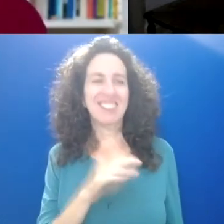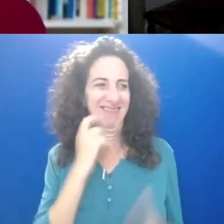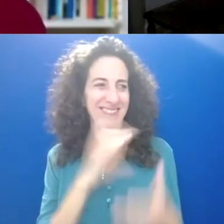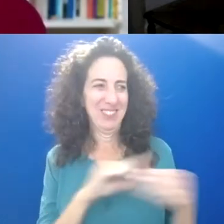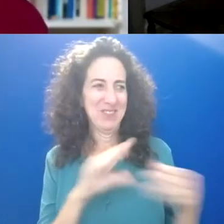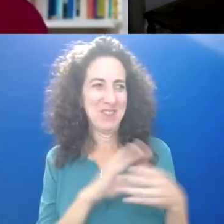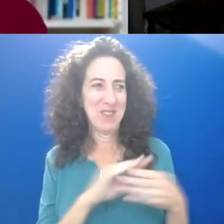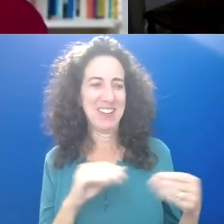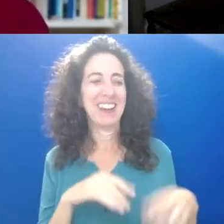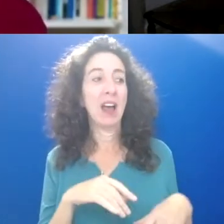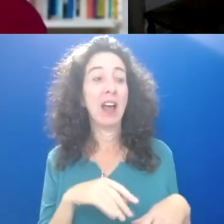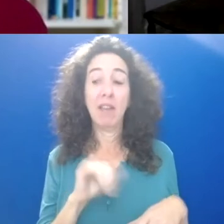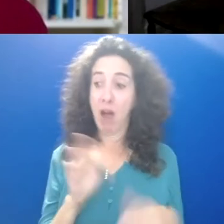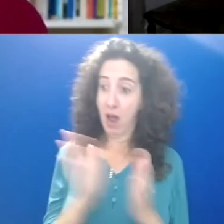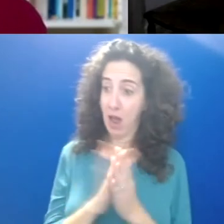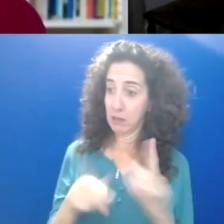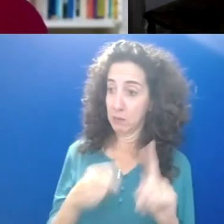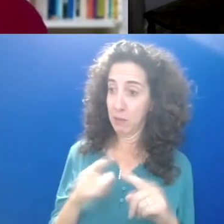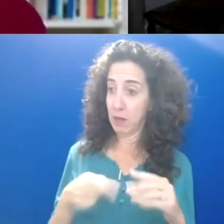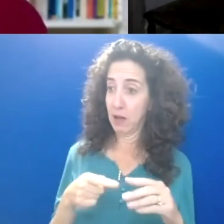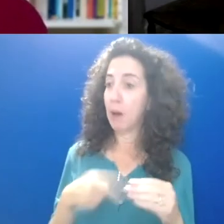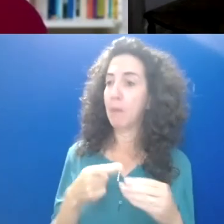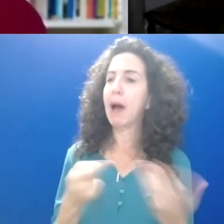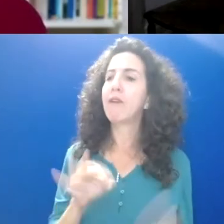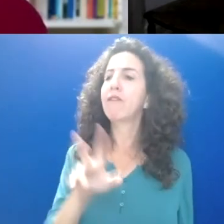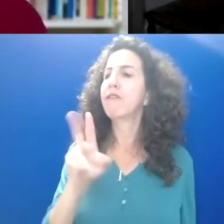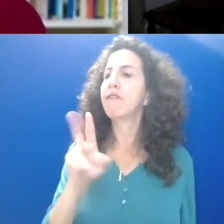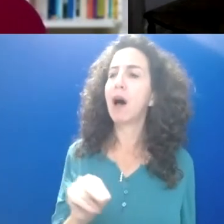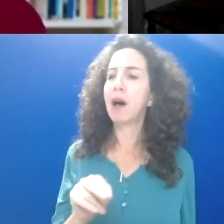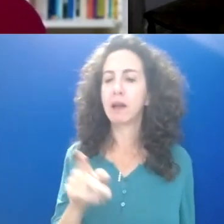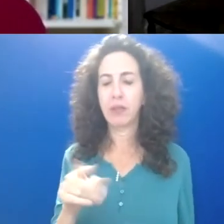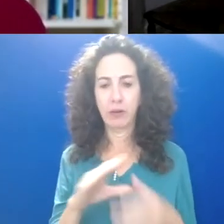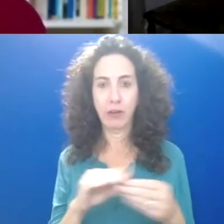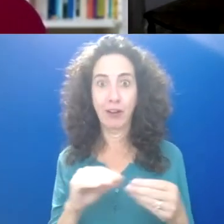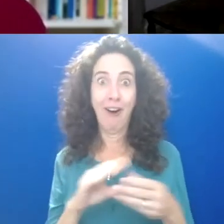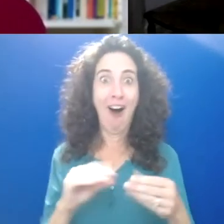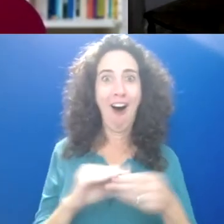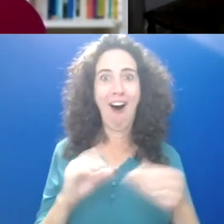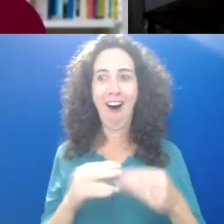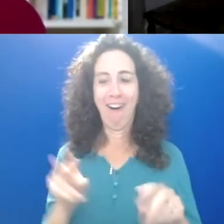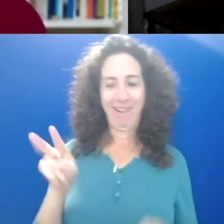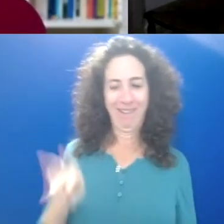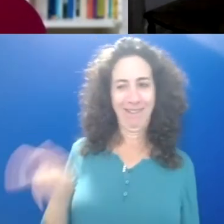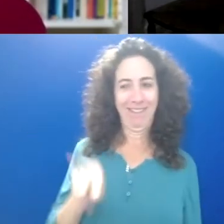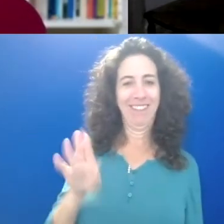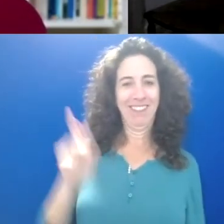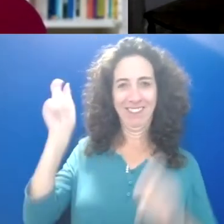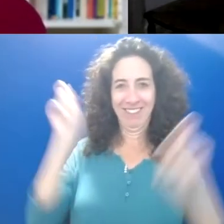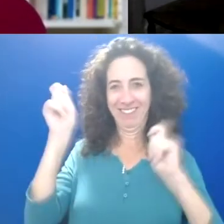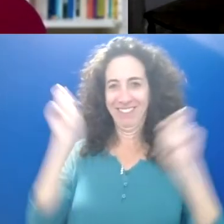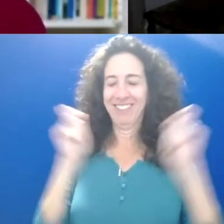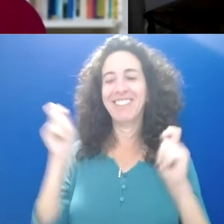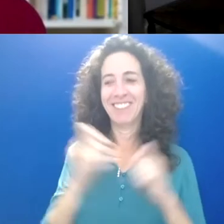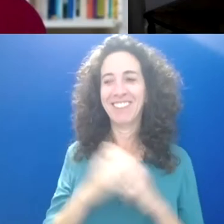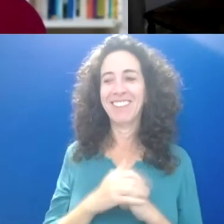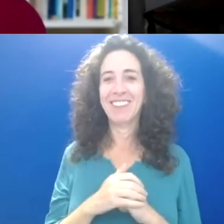can see it in their face. Like people light up when they talk about the times that they've had fun. And then one thing I've also noticed that I wouldn't